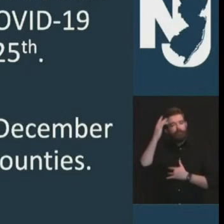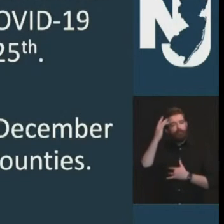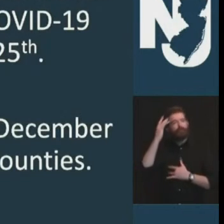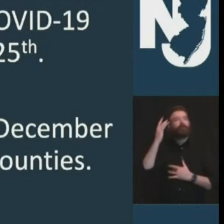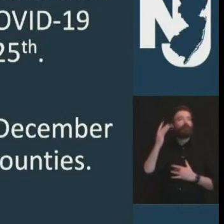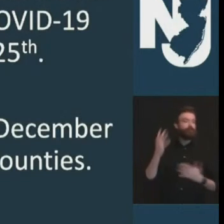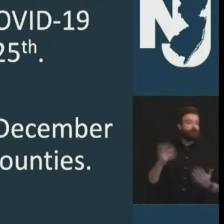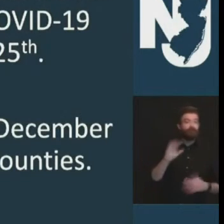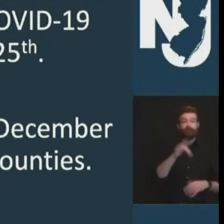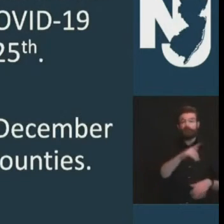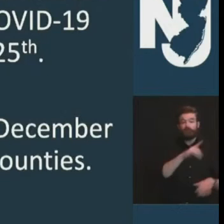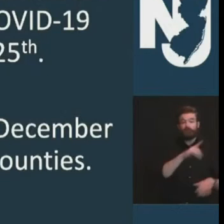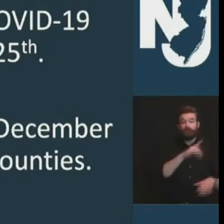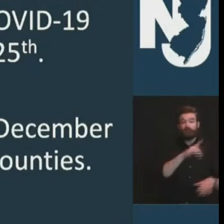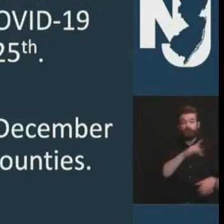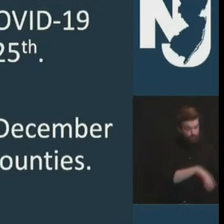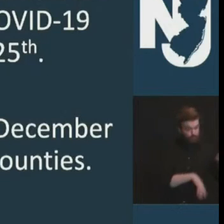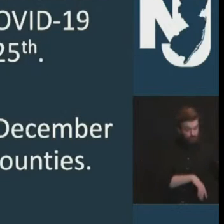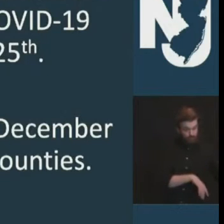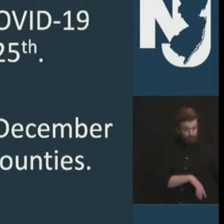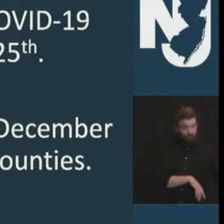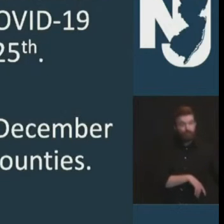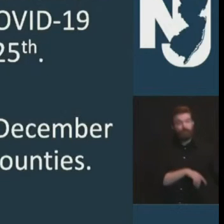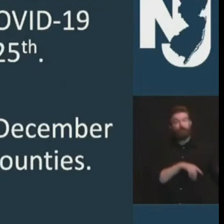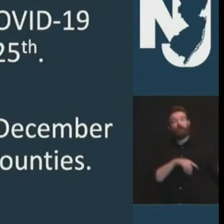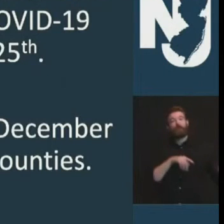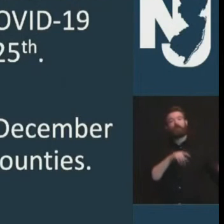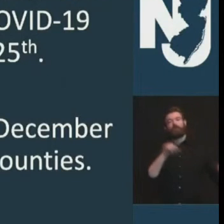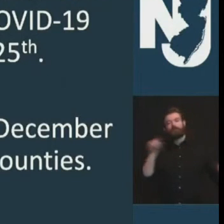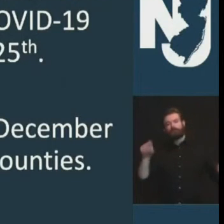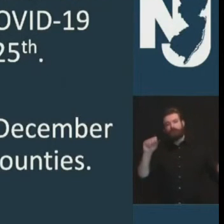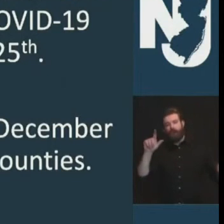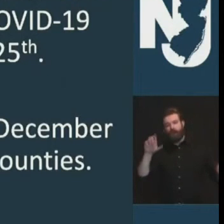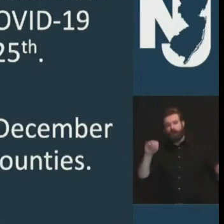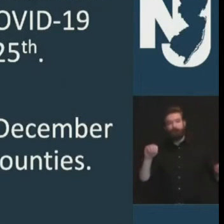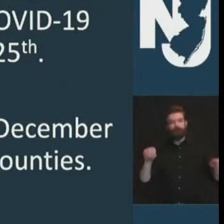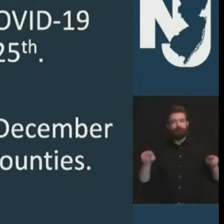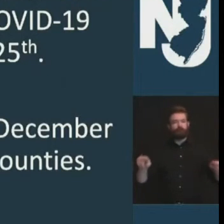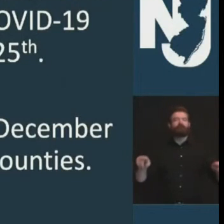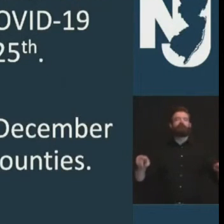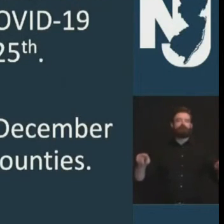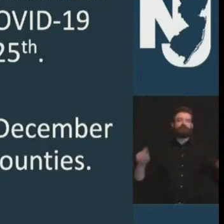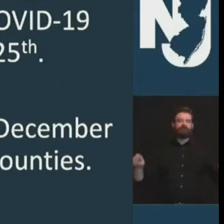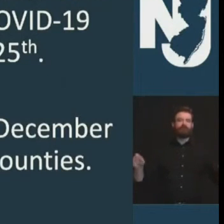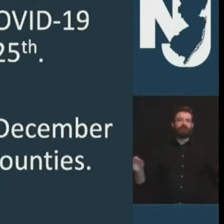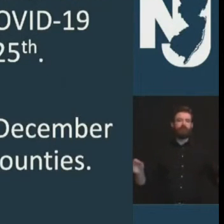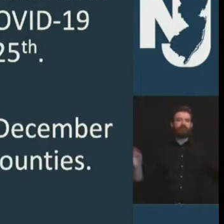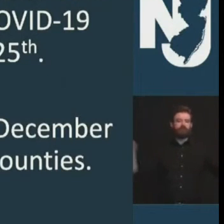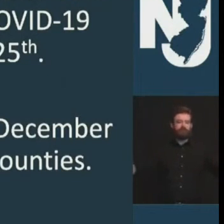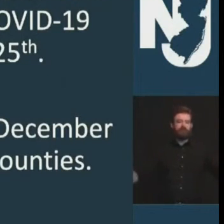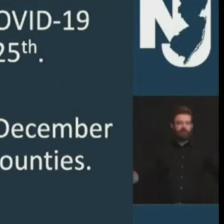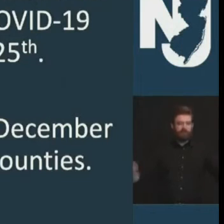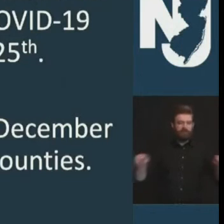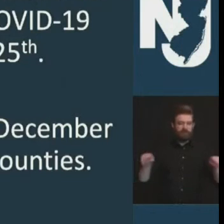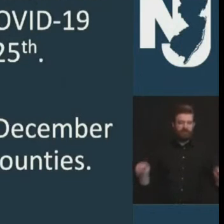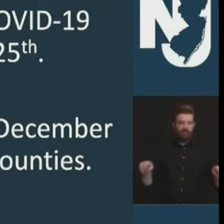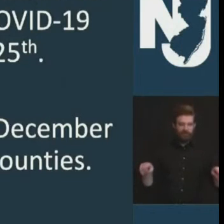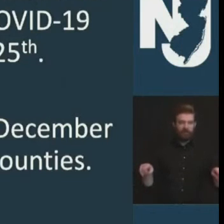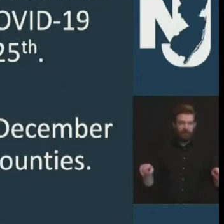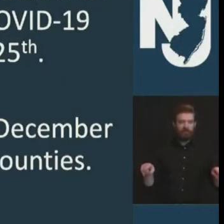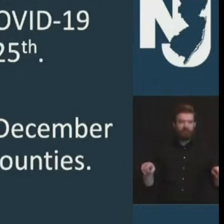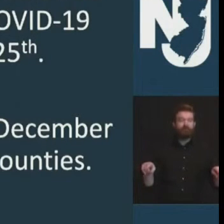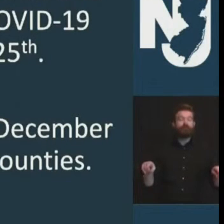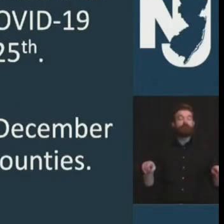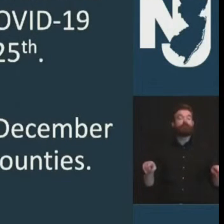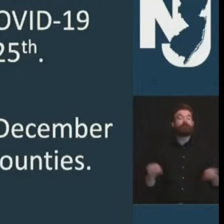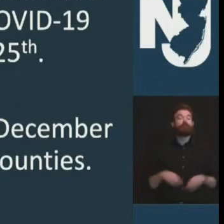this extension and we get a lot of people who have been impacted by covet 19 in the board of elections community there keep them in your prayers